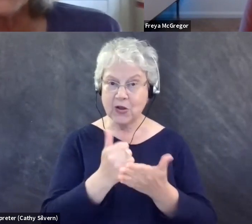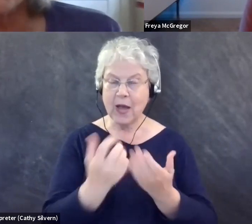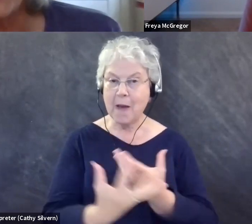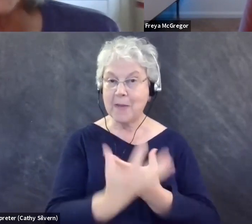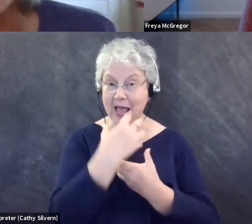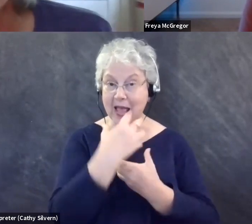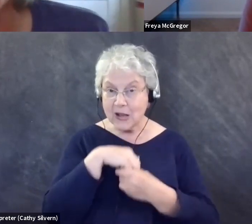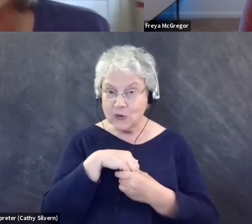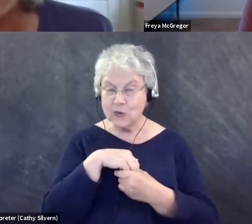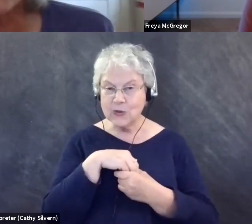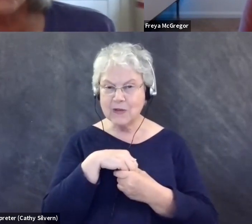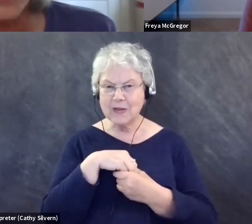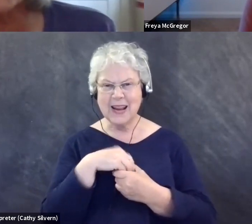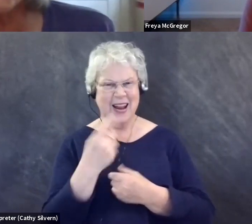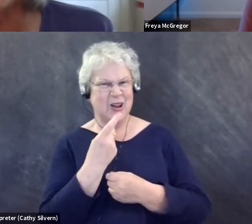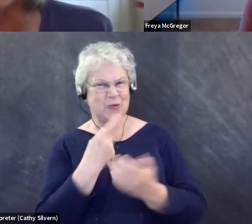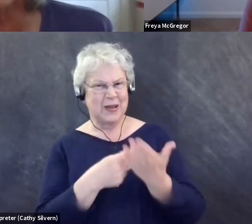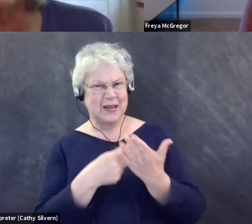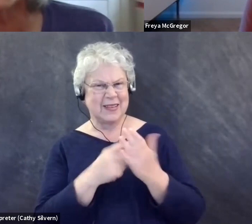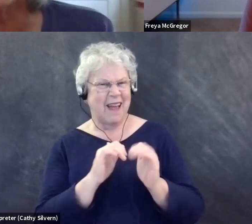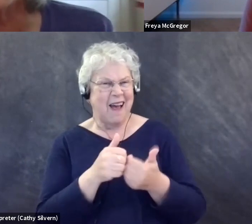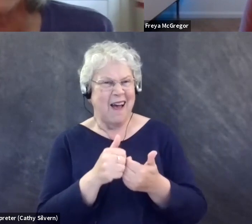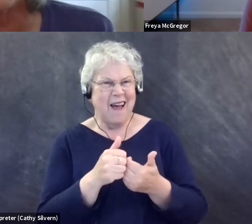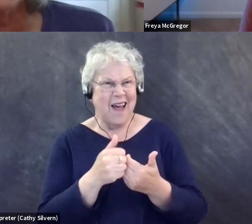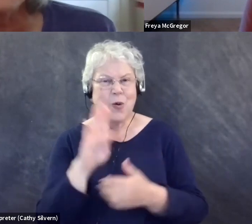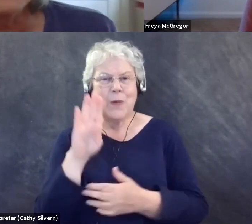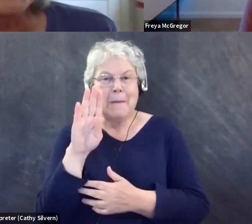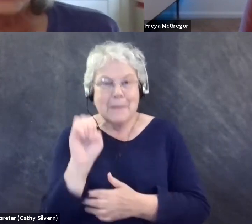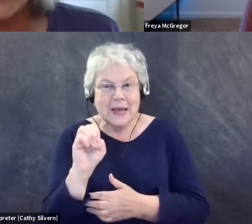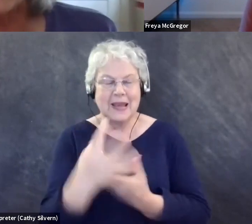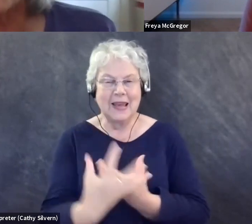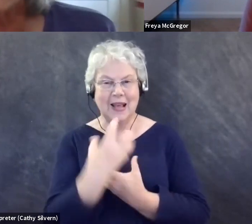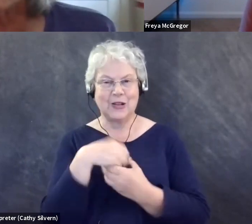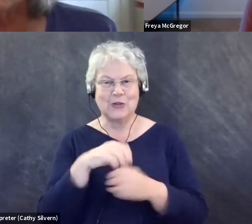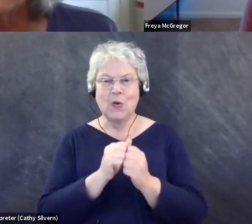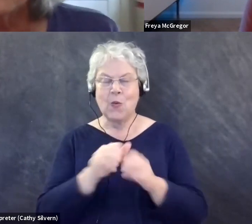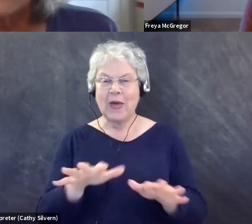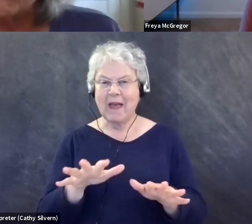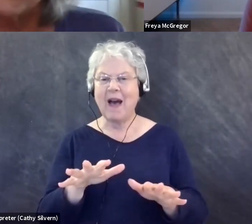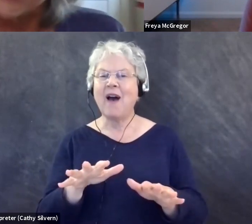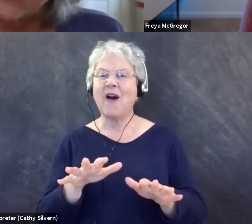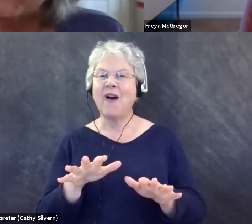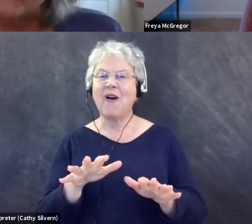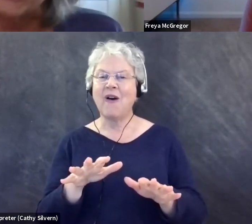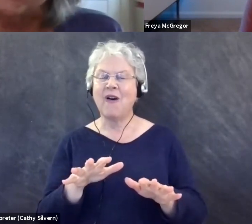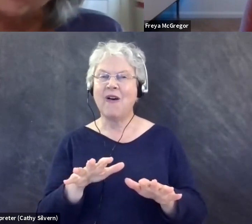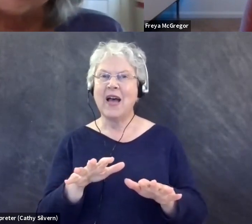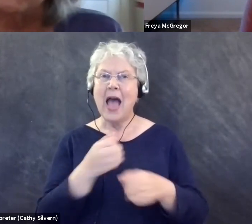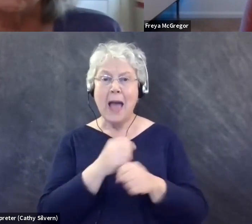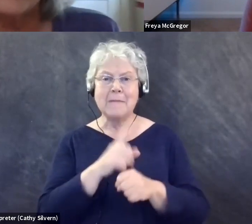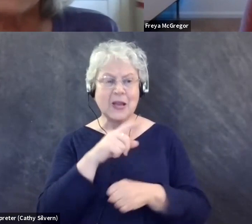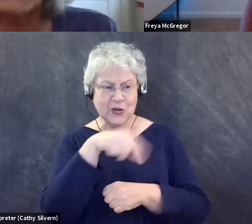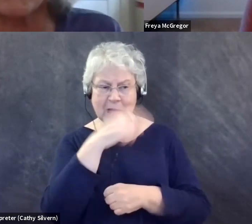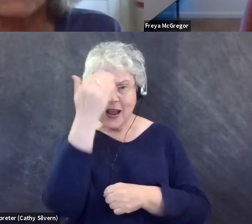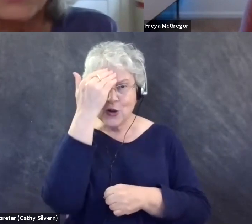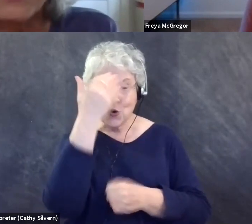And, you know, Freya and I talk about how do you, how do we be inclusive without, you know, how do we let the person know that they're included